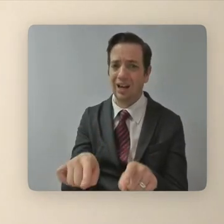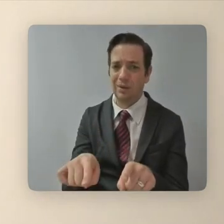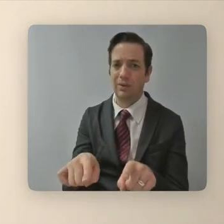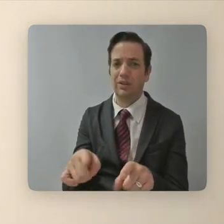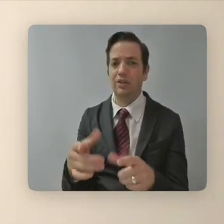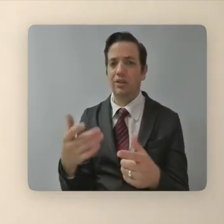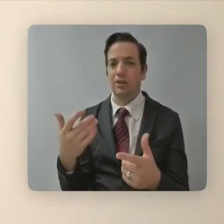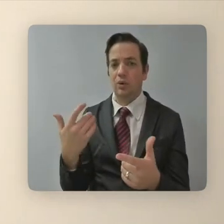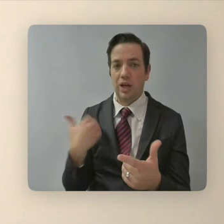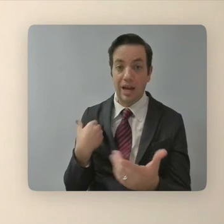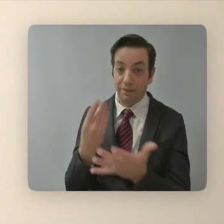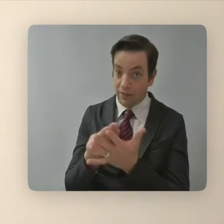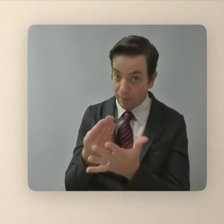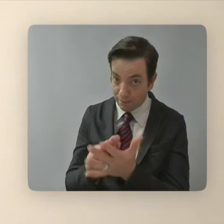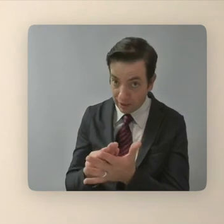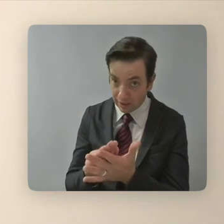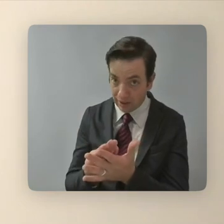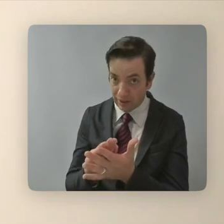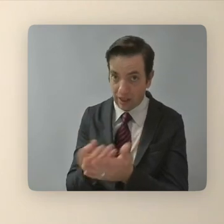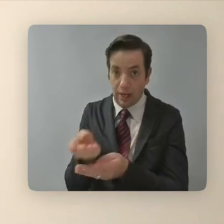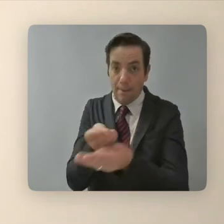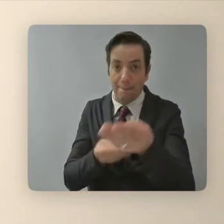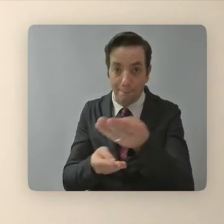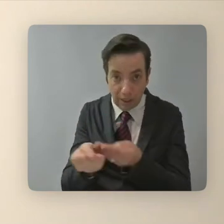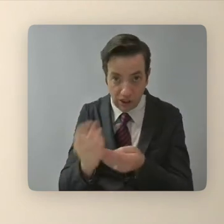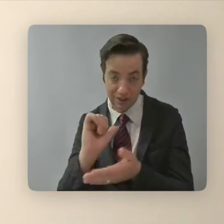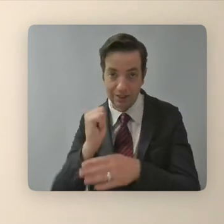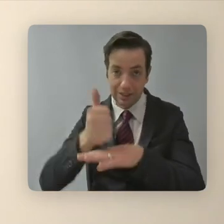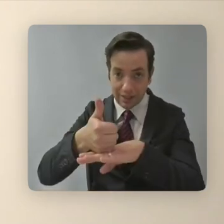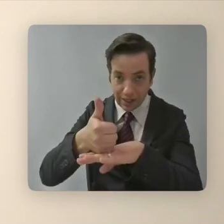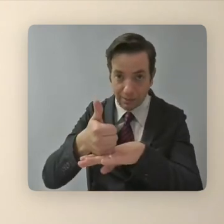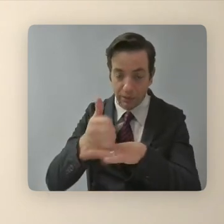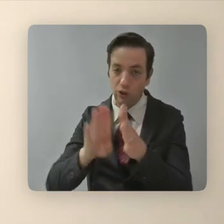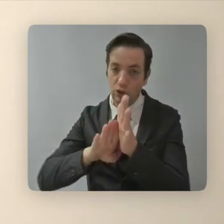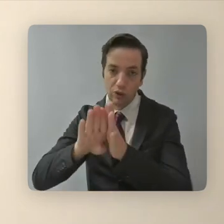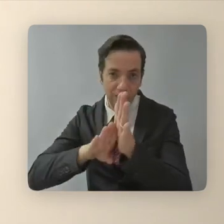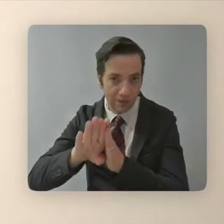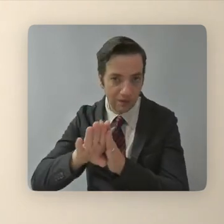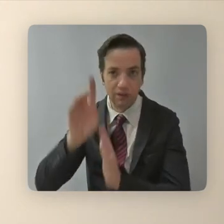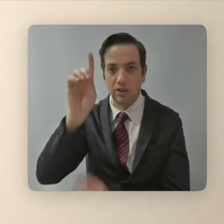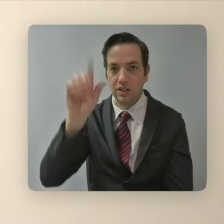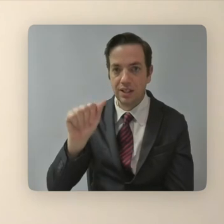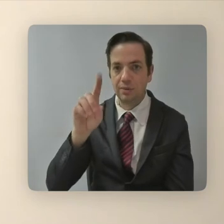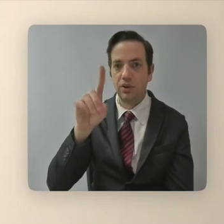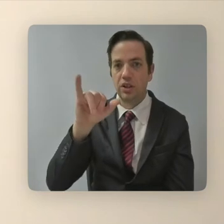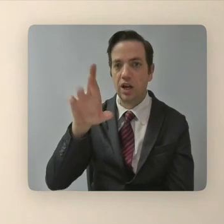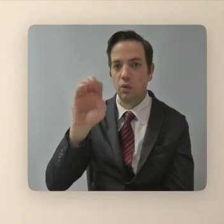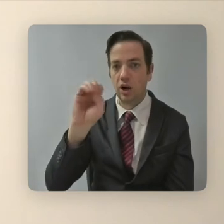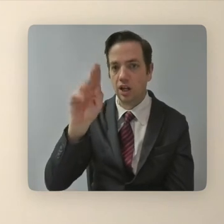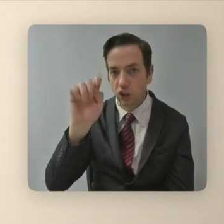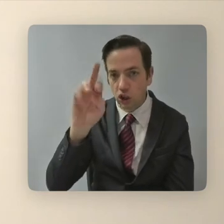where there's a pool of money that is, is nurturing disabled directors that are going to be